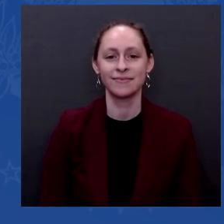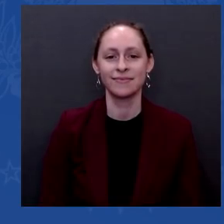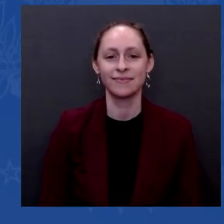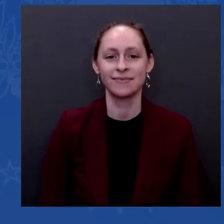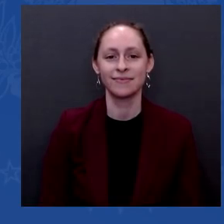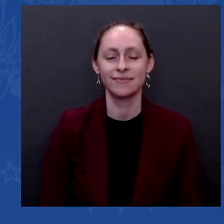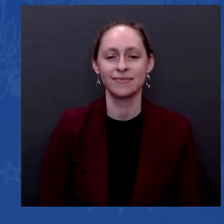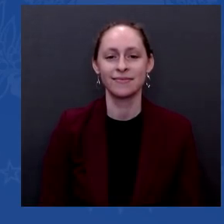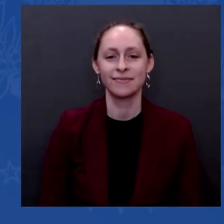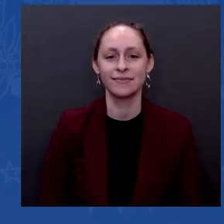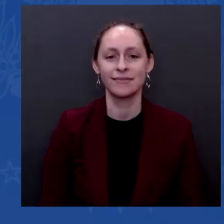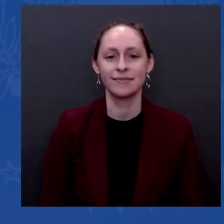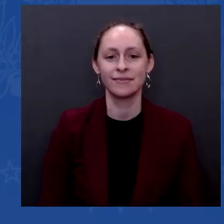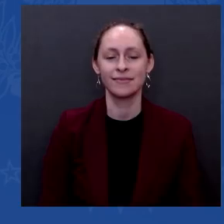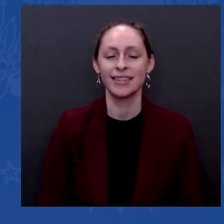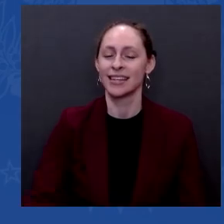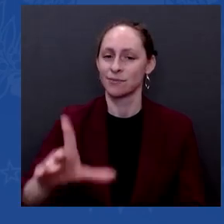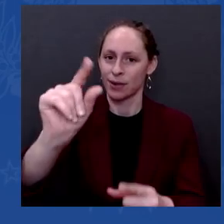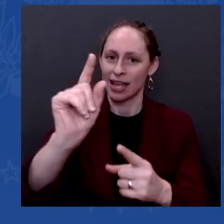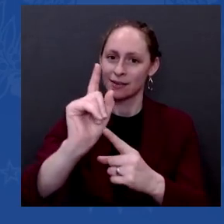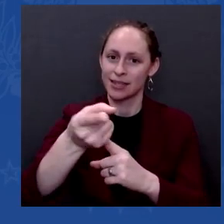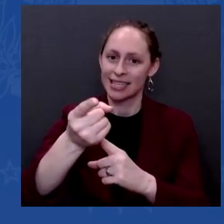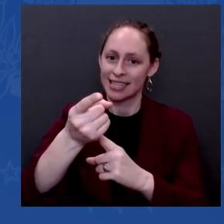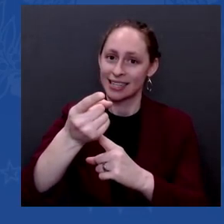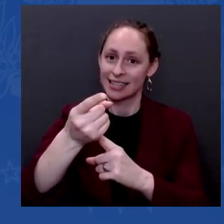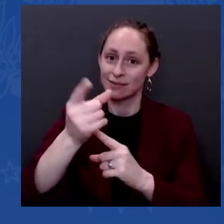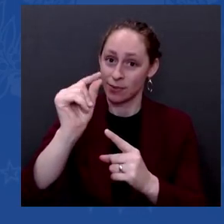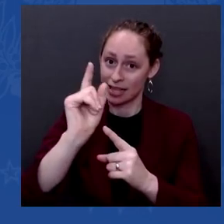quarter of. Okay. Yes, sir.